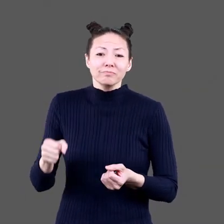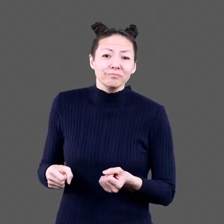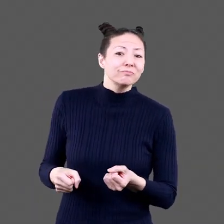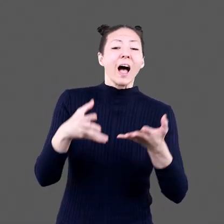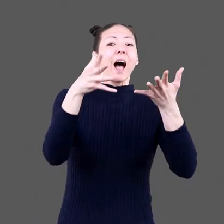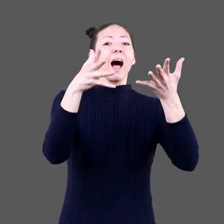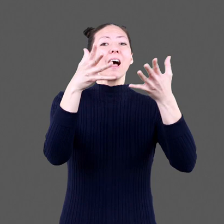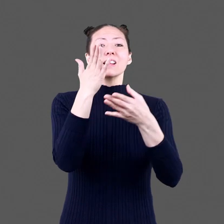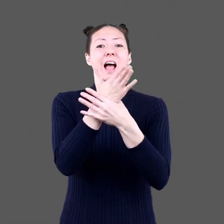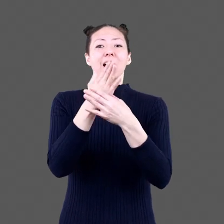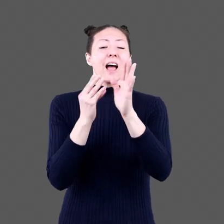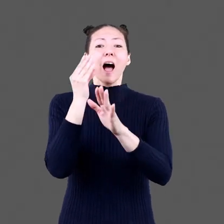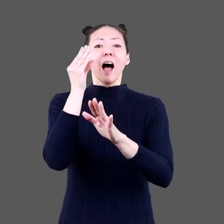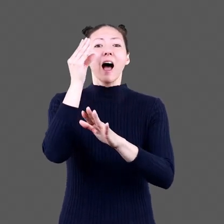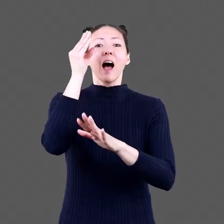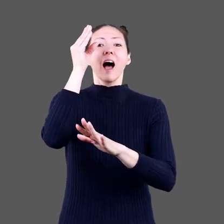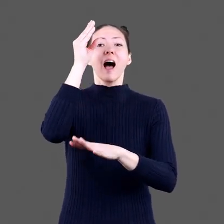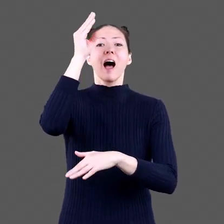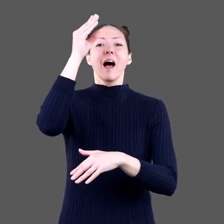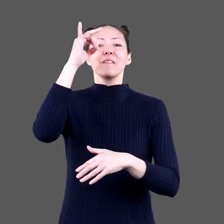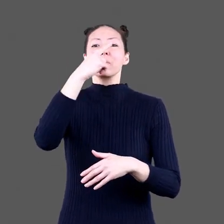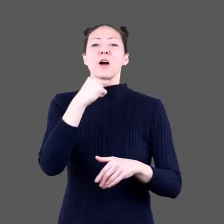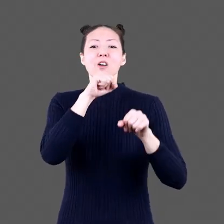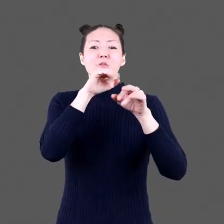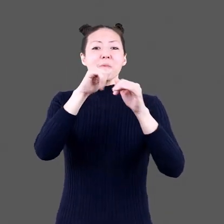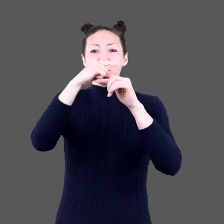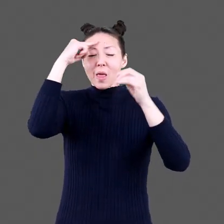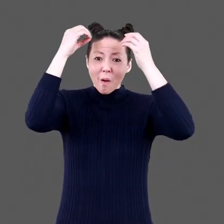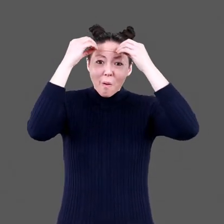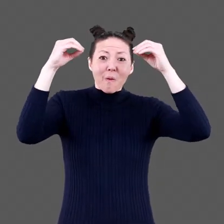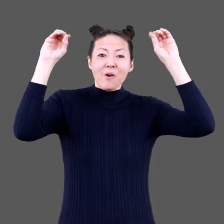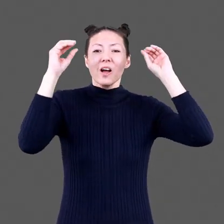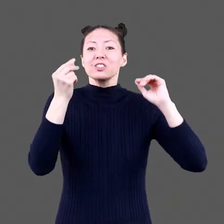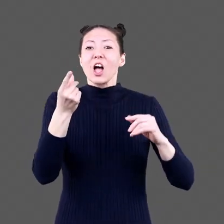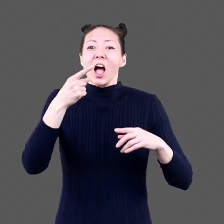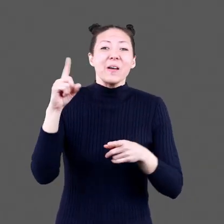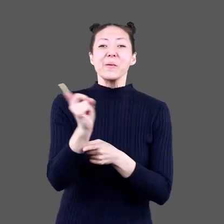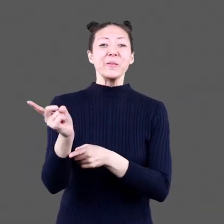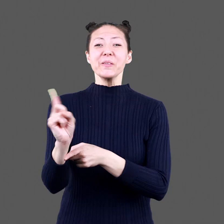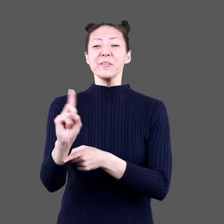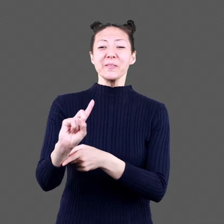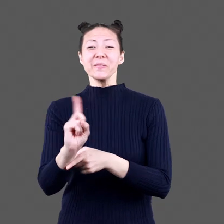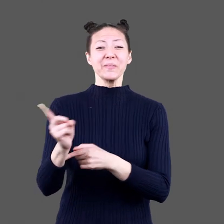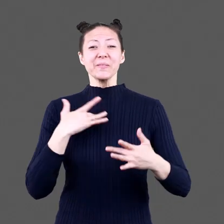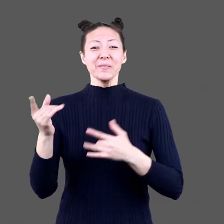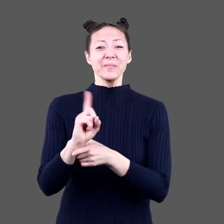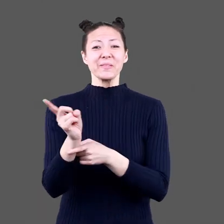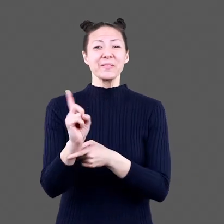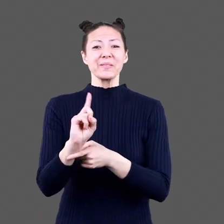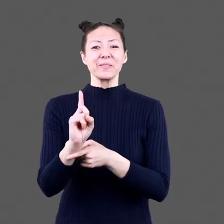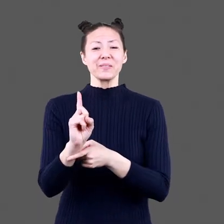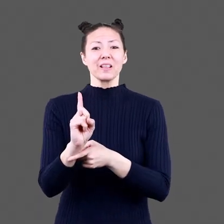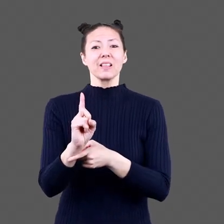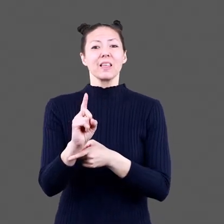The boy tosses a taco high into the mouth of the red dragon with black horns The dog wags its